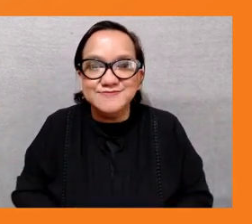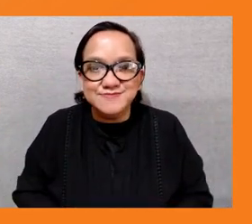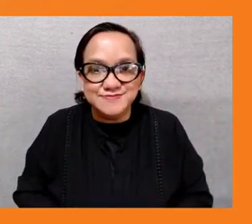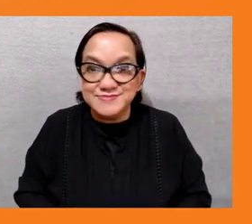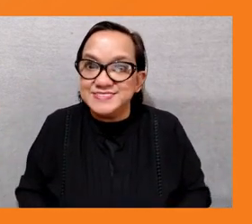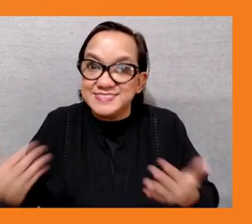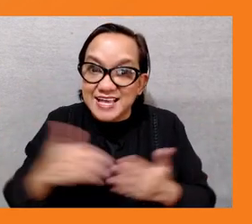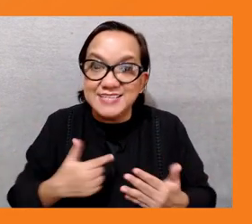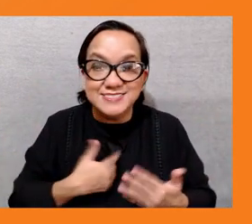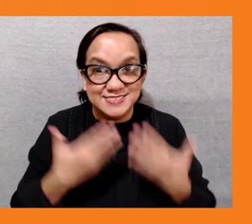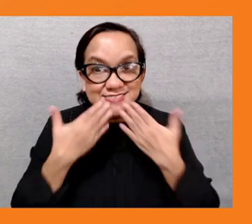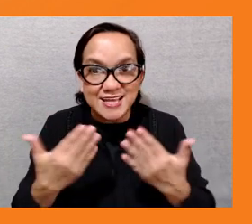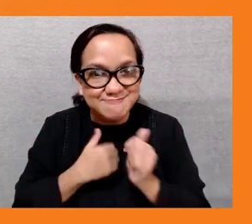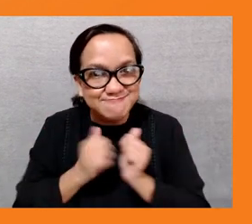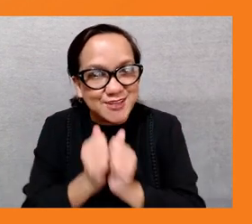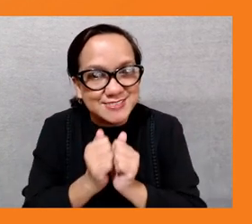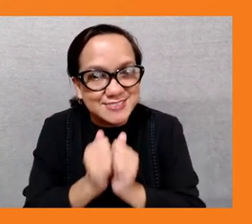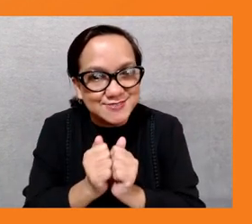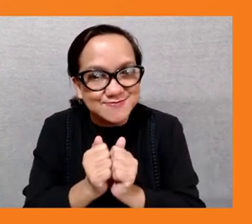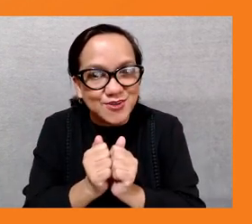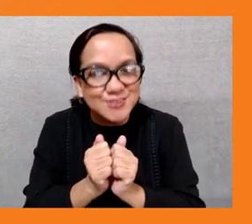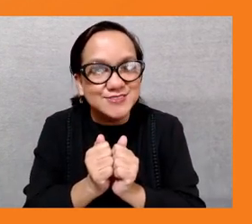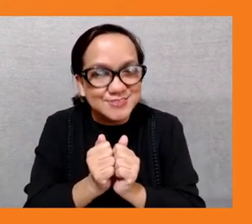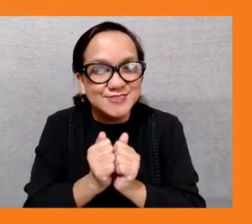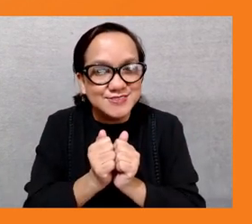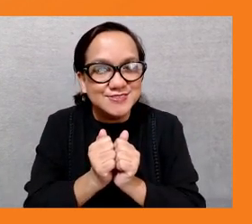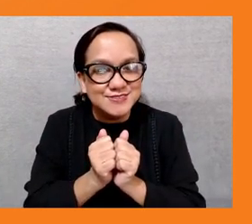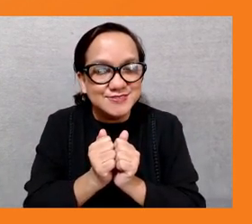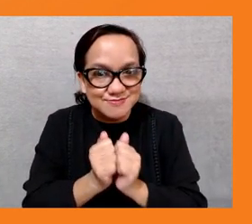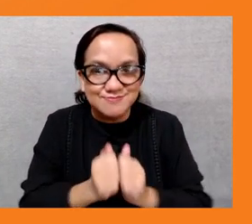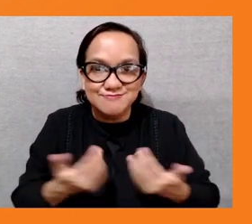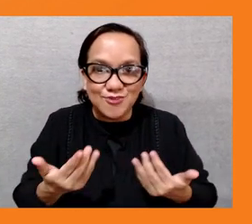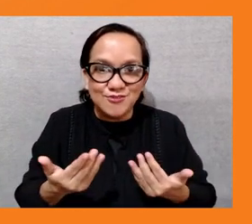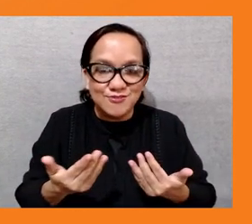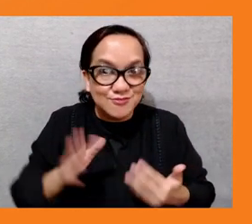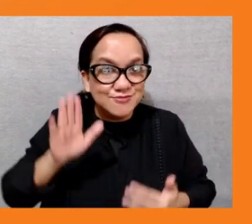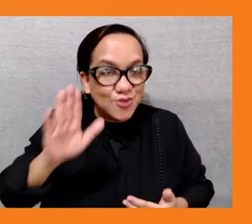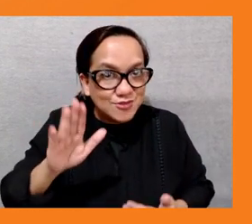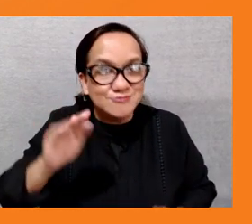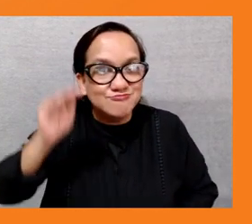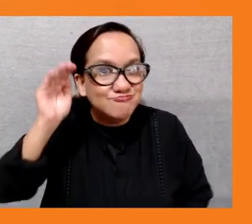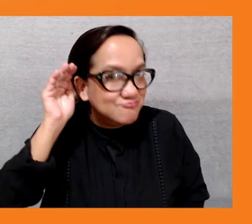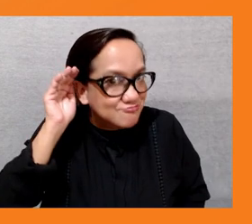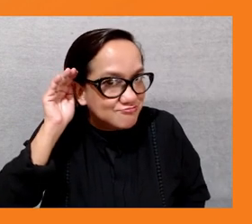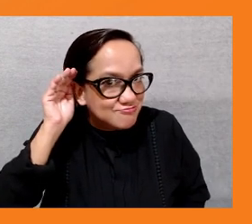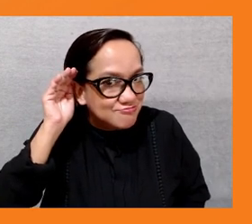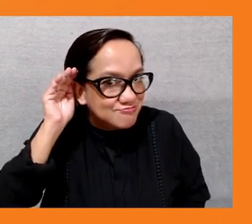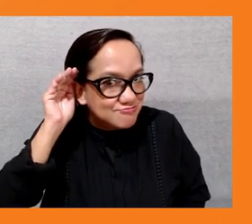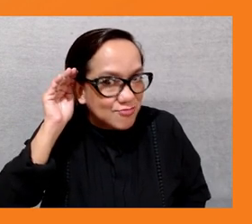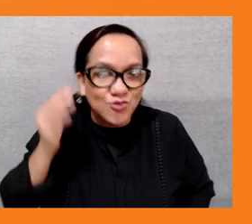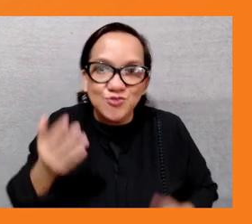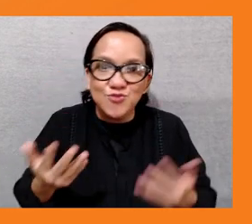to hear about each other's experiences um and to also answer the questions that the audience has started leaving for you on